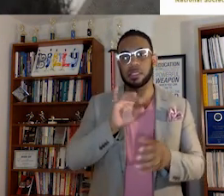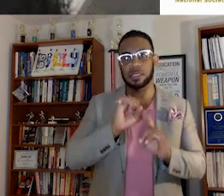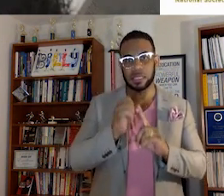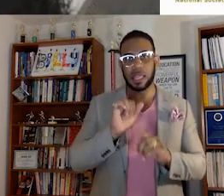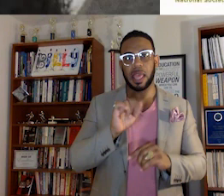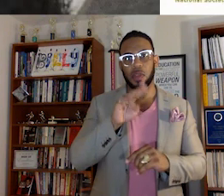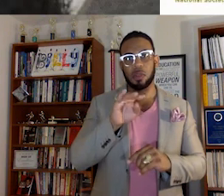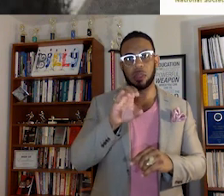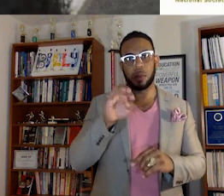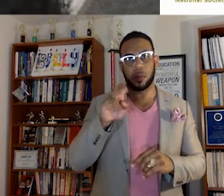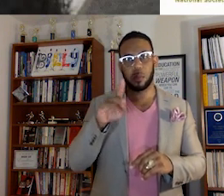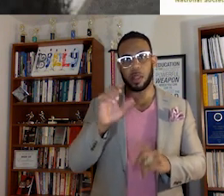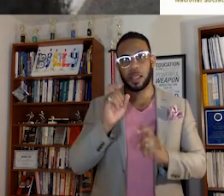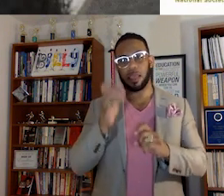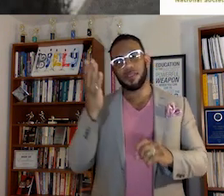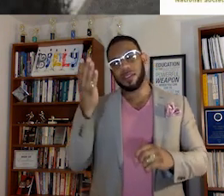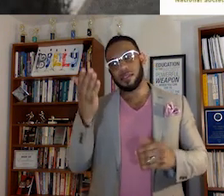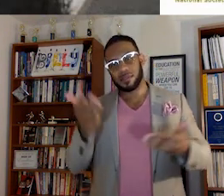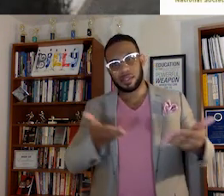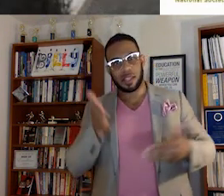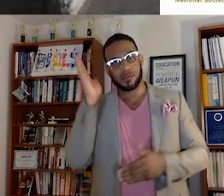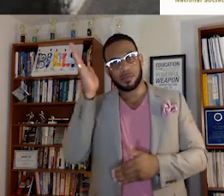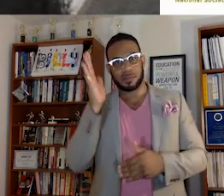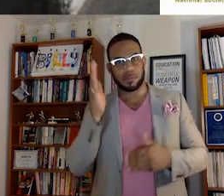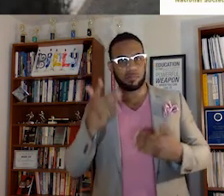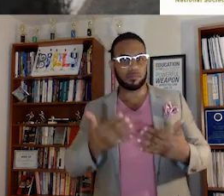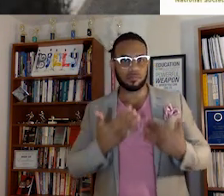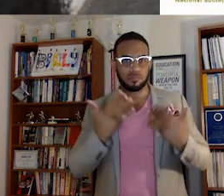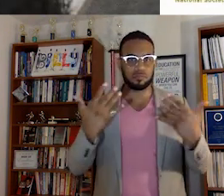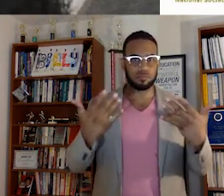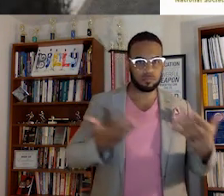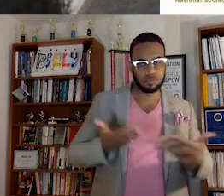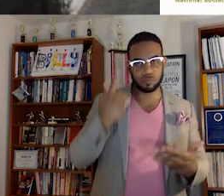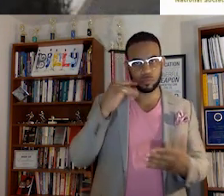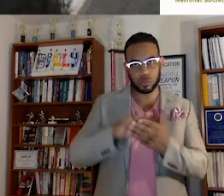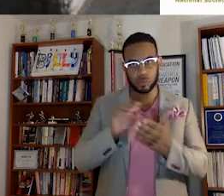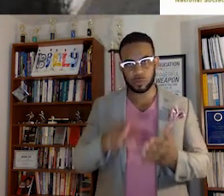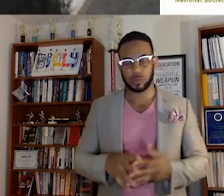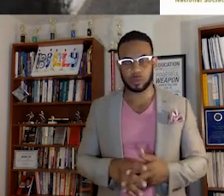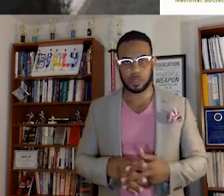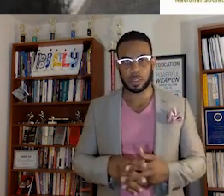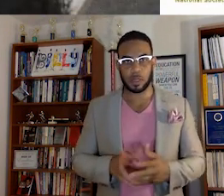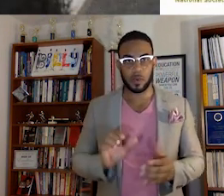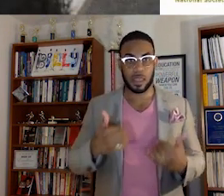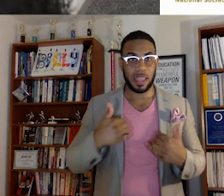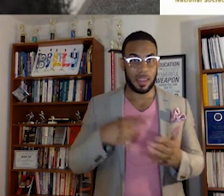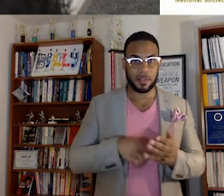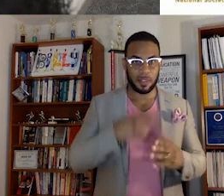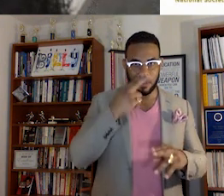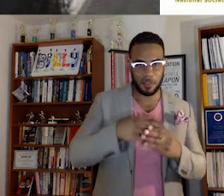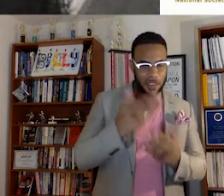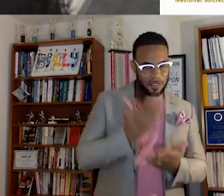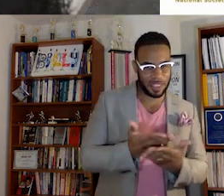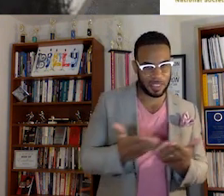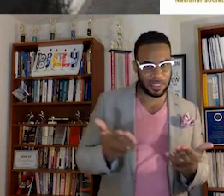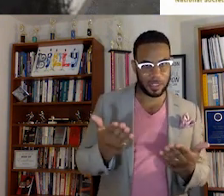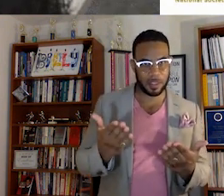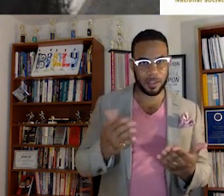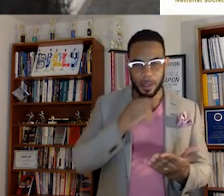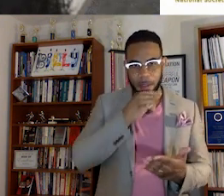Berkeley to give guest lectures to keep it, you know, refreshing and engaging for the students. And we have this fun fact then working